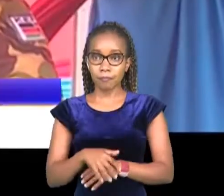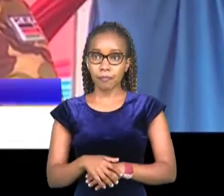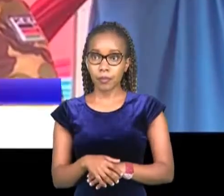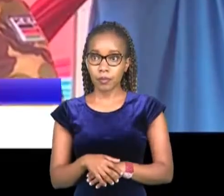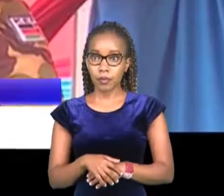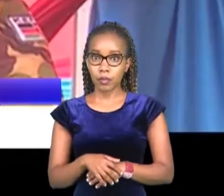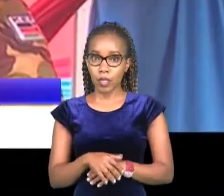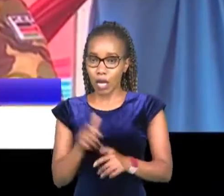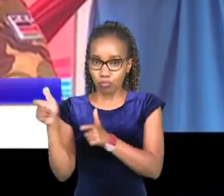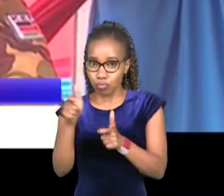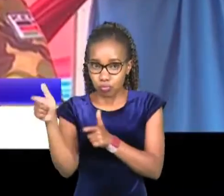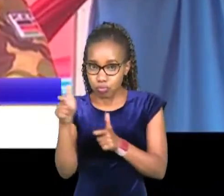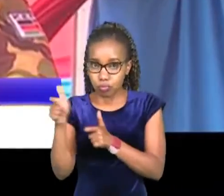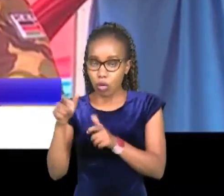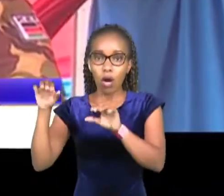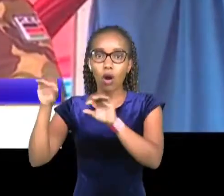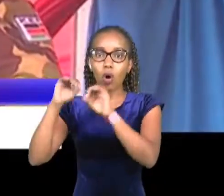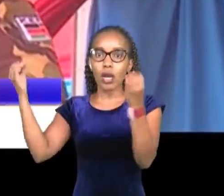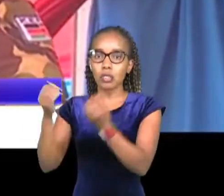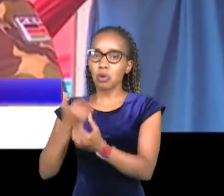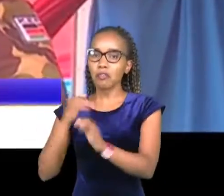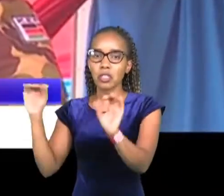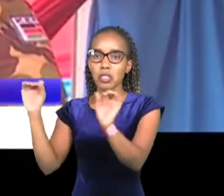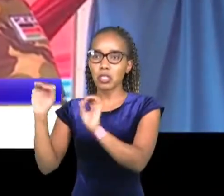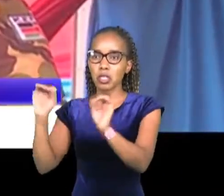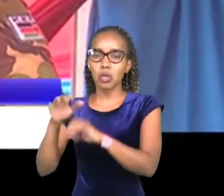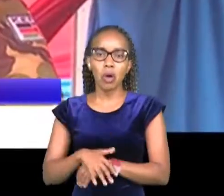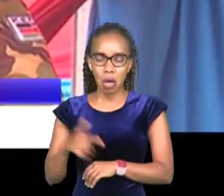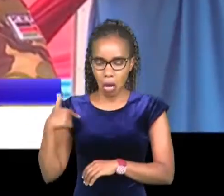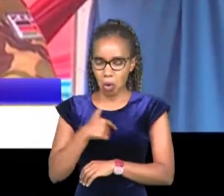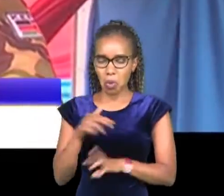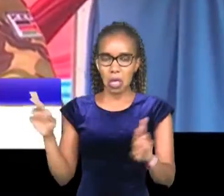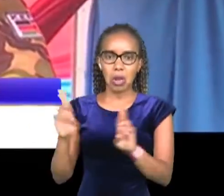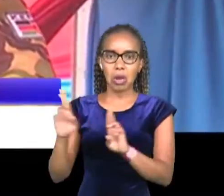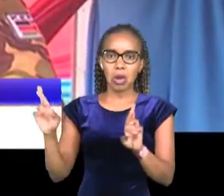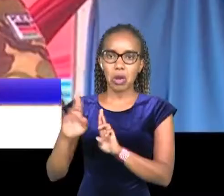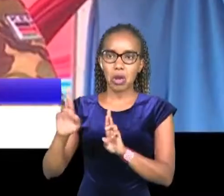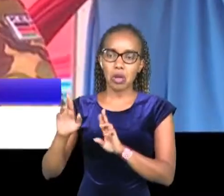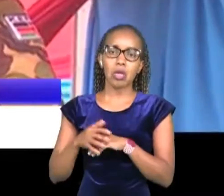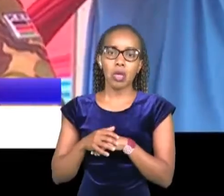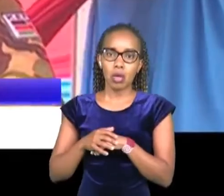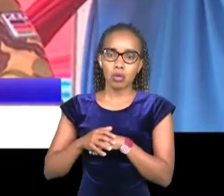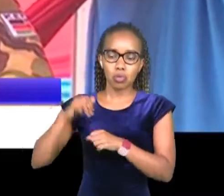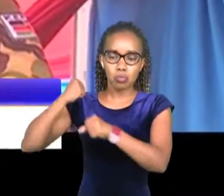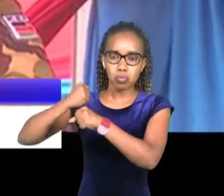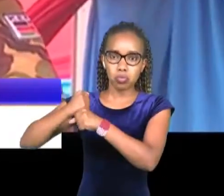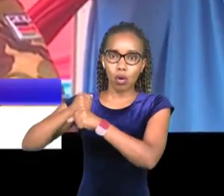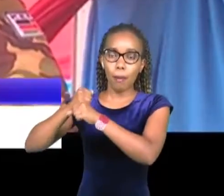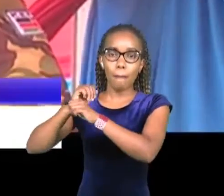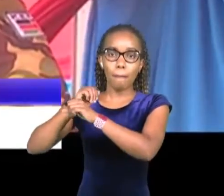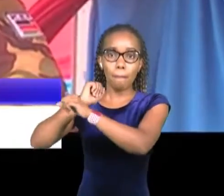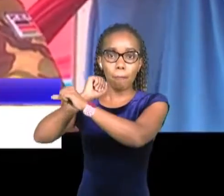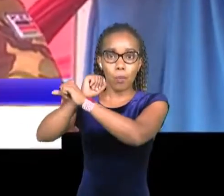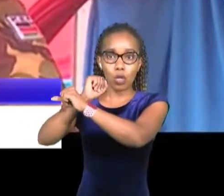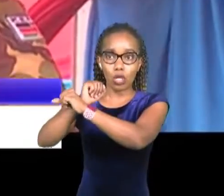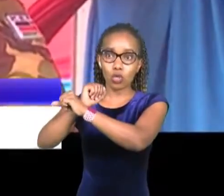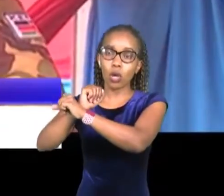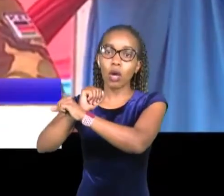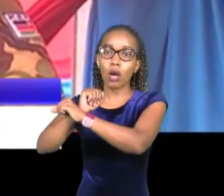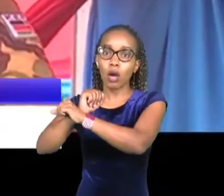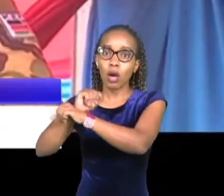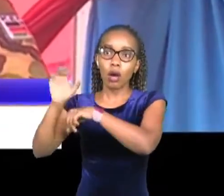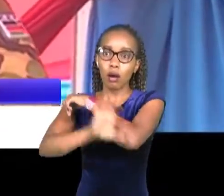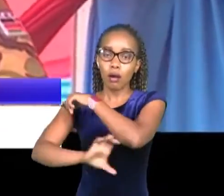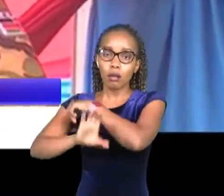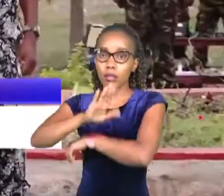the al-shabab organization and we remain ready to robustly continue with operations who are the protection of our servility and